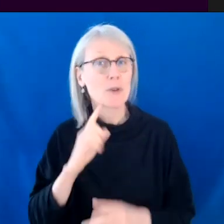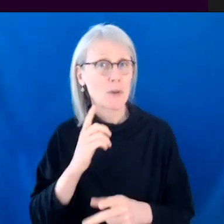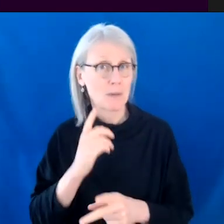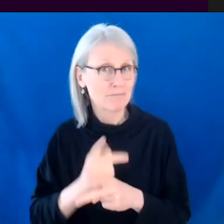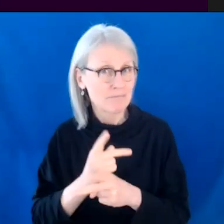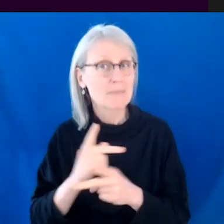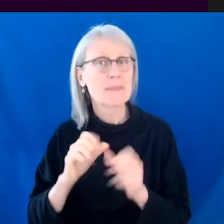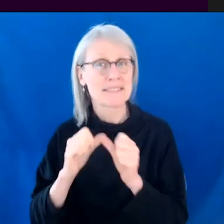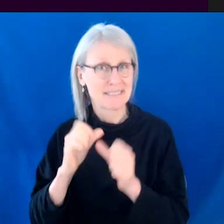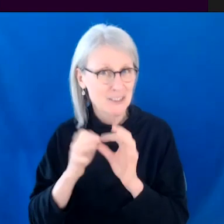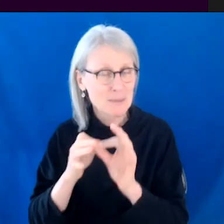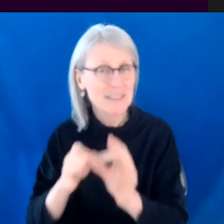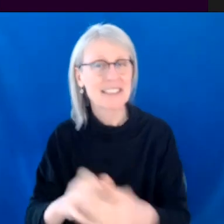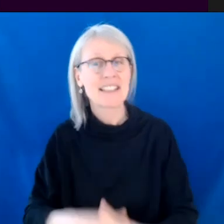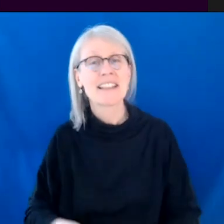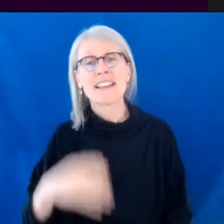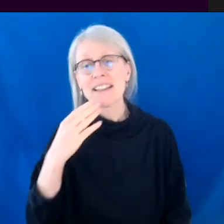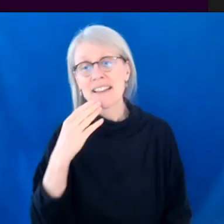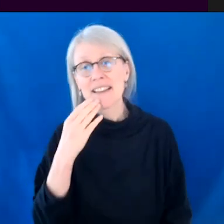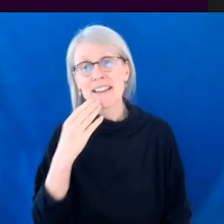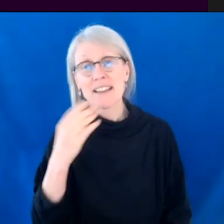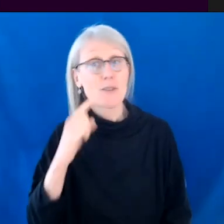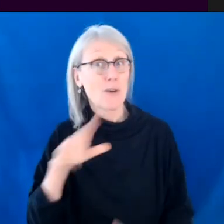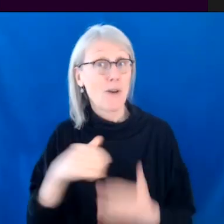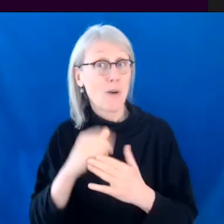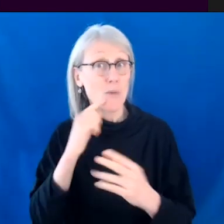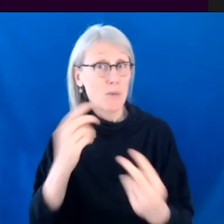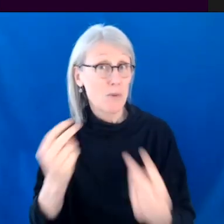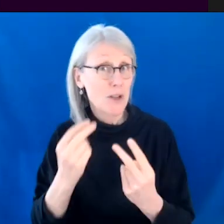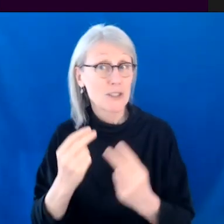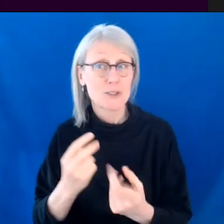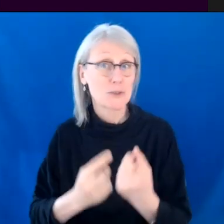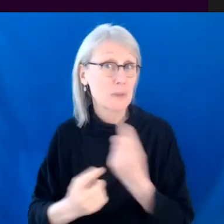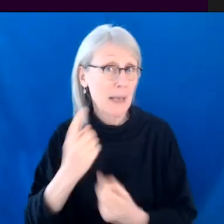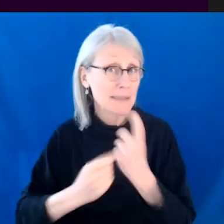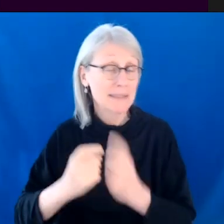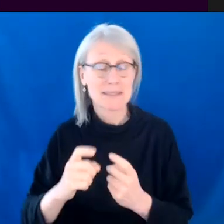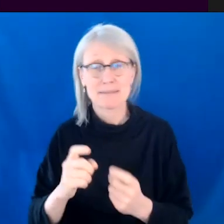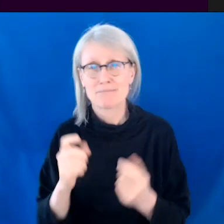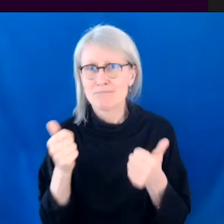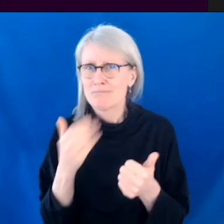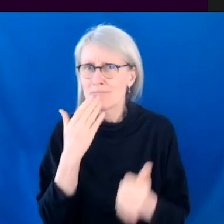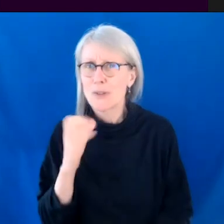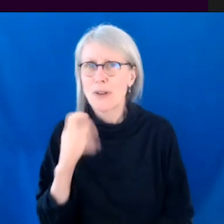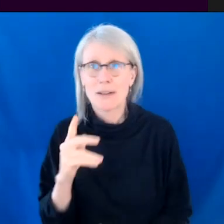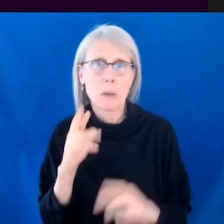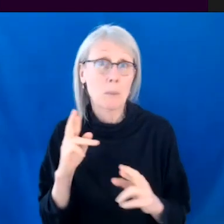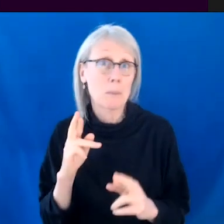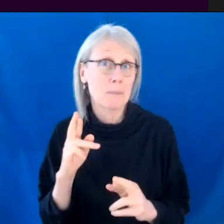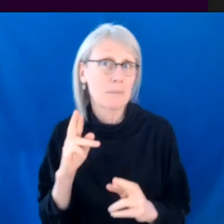us. Um, and thank you everybody who came and asked questions and I wish you all luck. And I hope I get to see you,